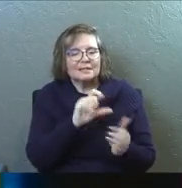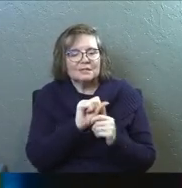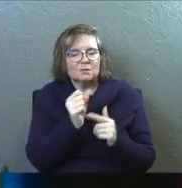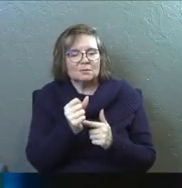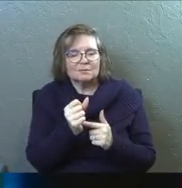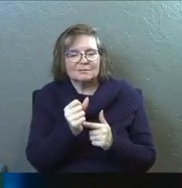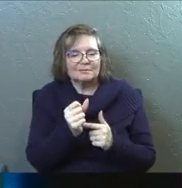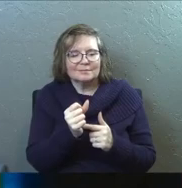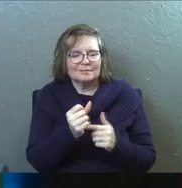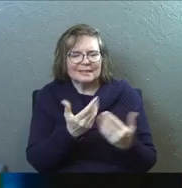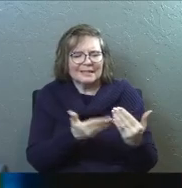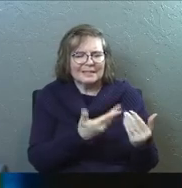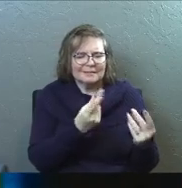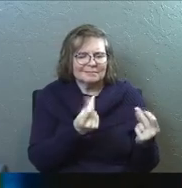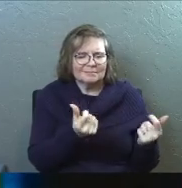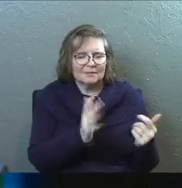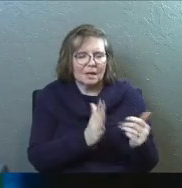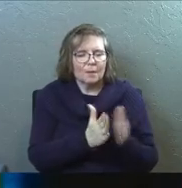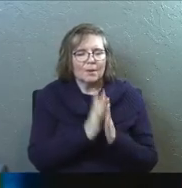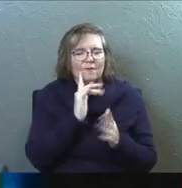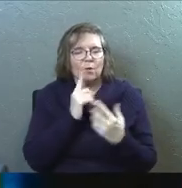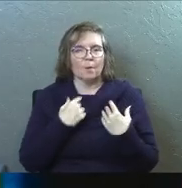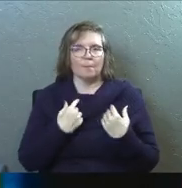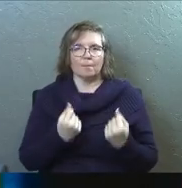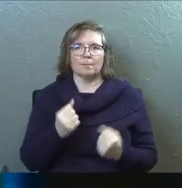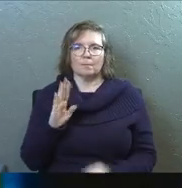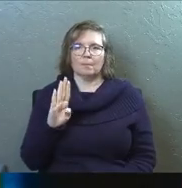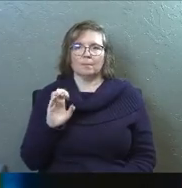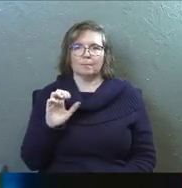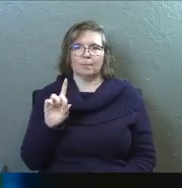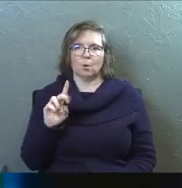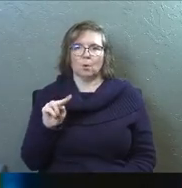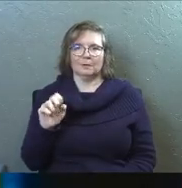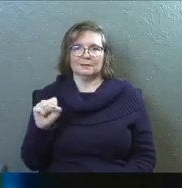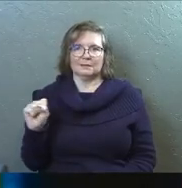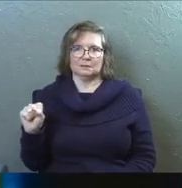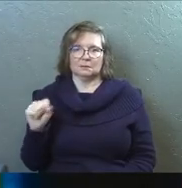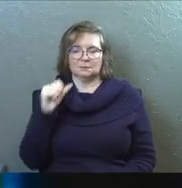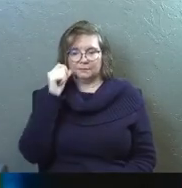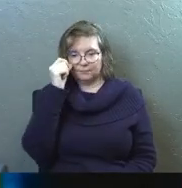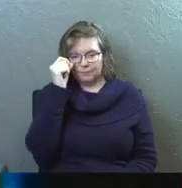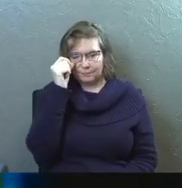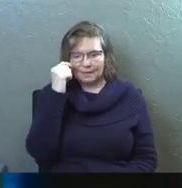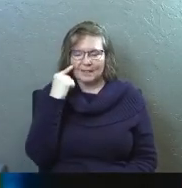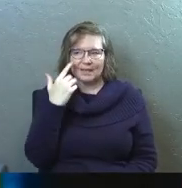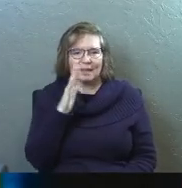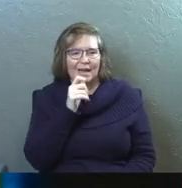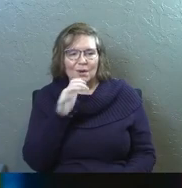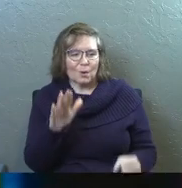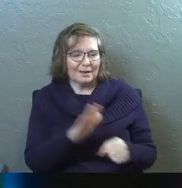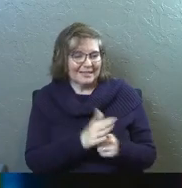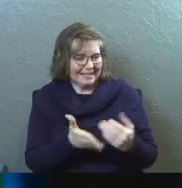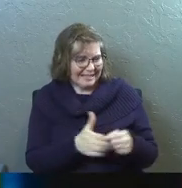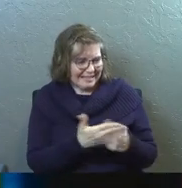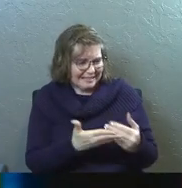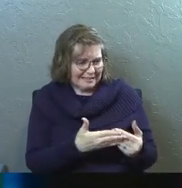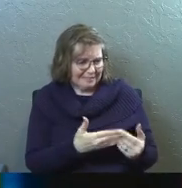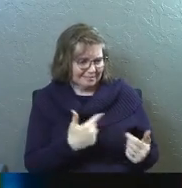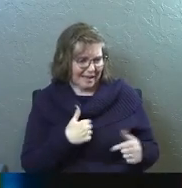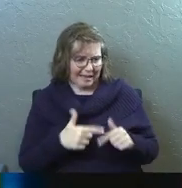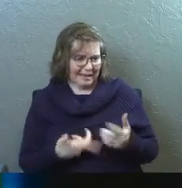Pray for boldness. And I think the thing that I wrote down for myself this week is, I think God was saying to me, I don't need to fill you for easy.